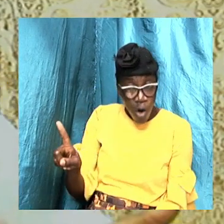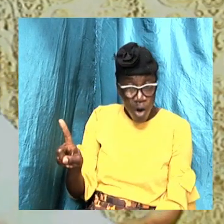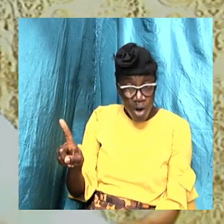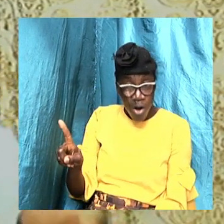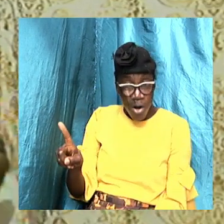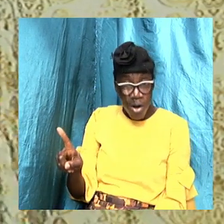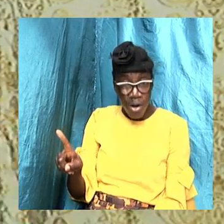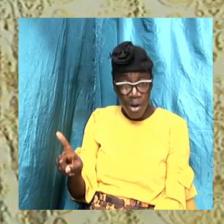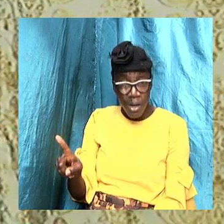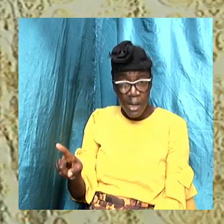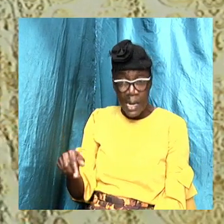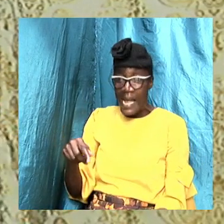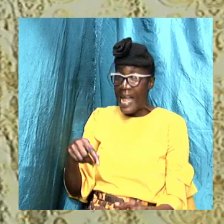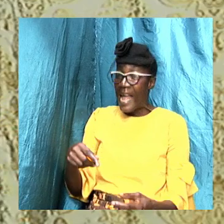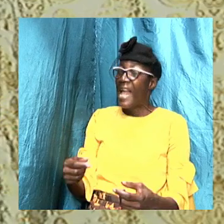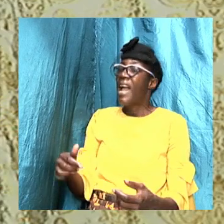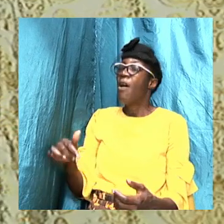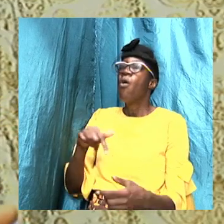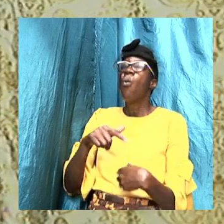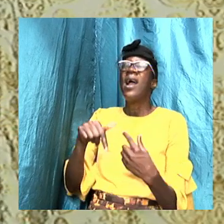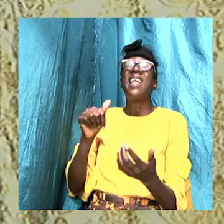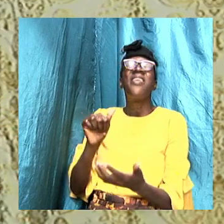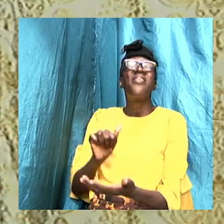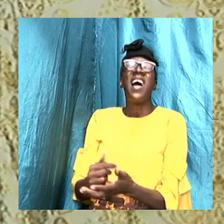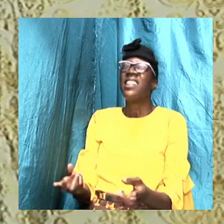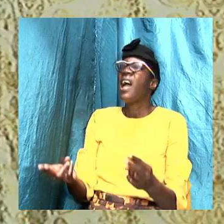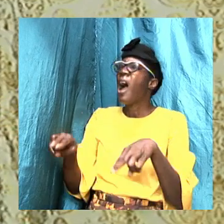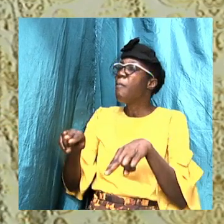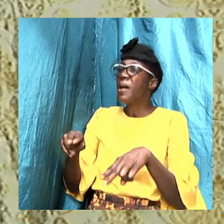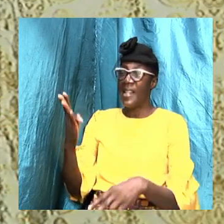ever hits us face to face,